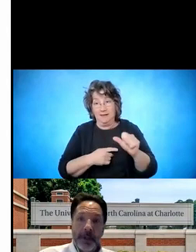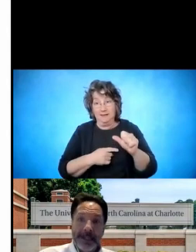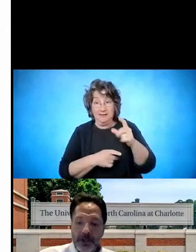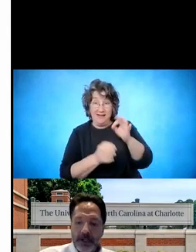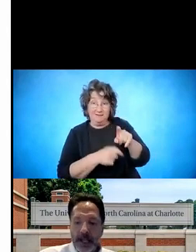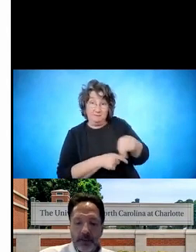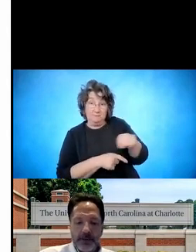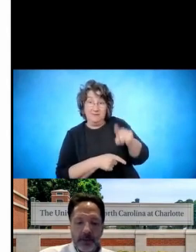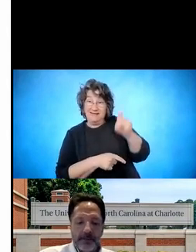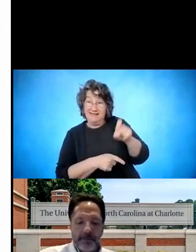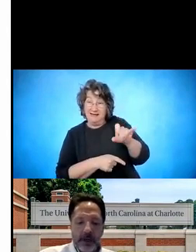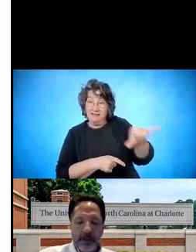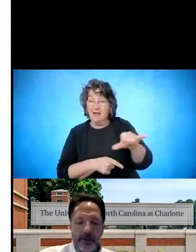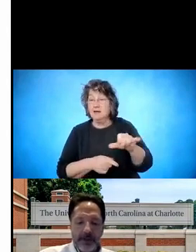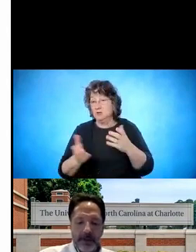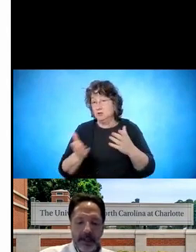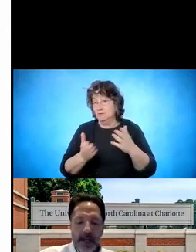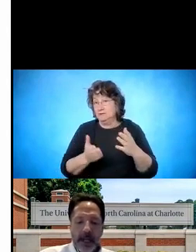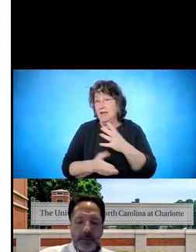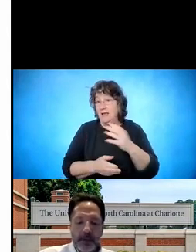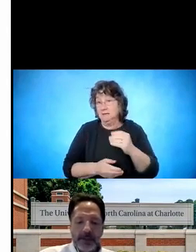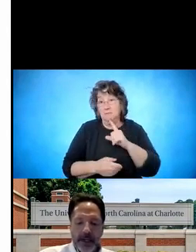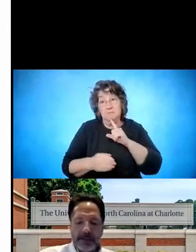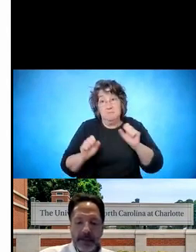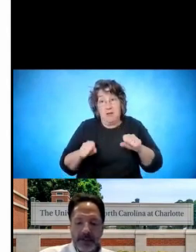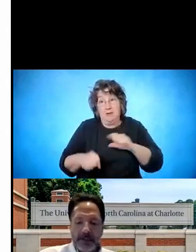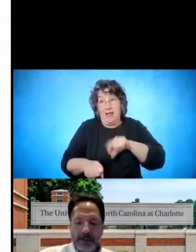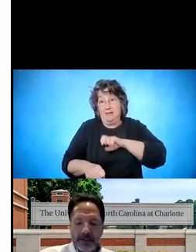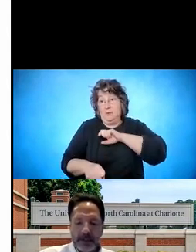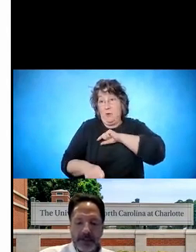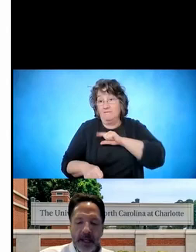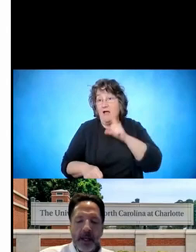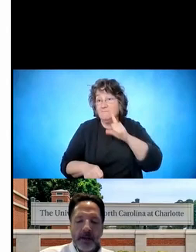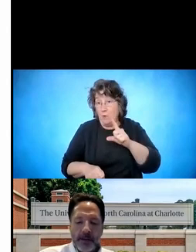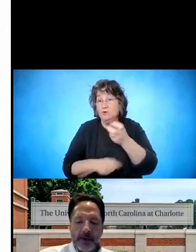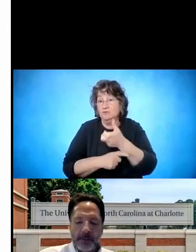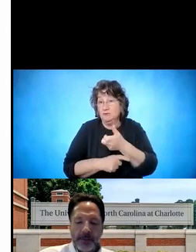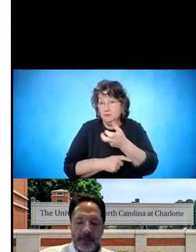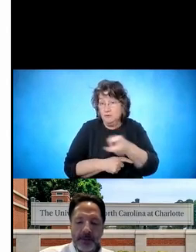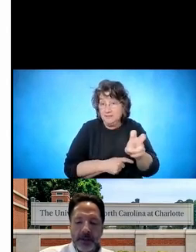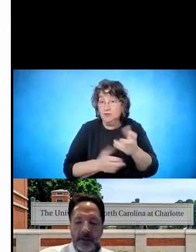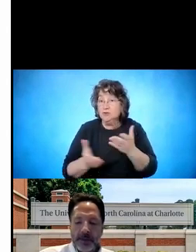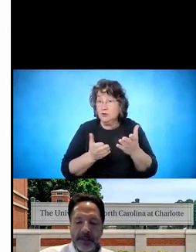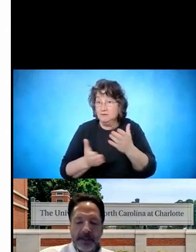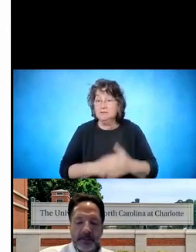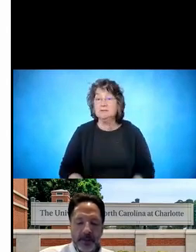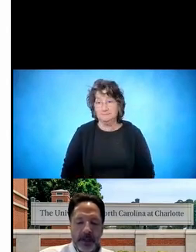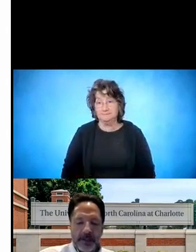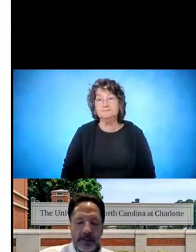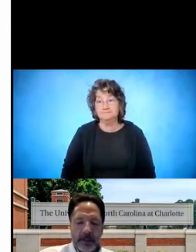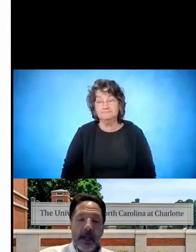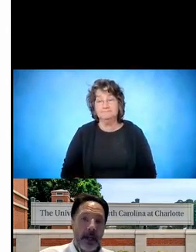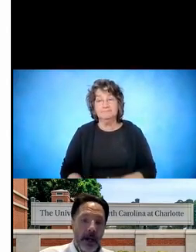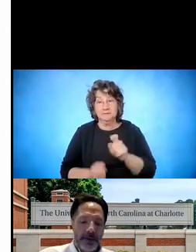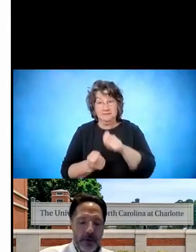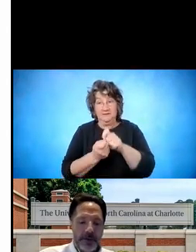or potentially eligible for VR services, as well as transition services to eligible students and youth with disabilities.